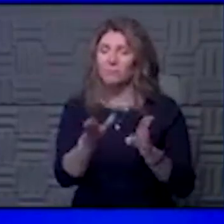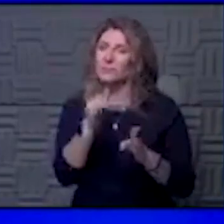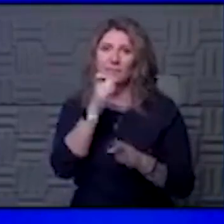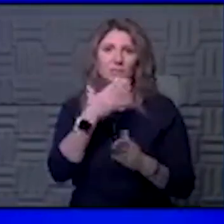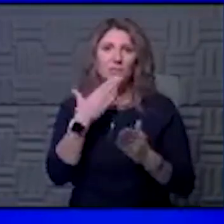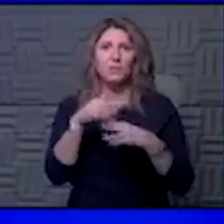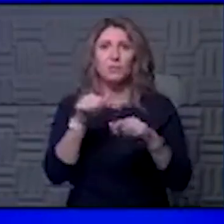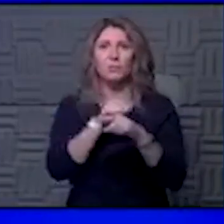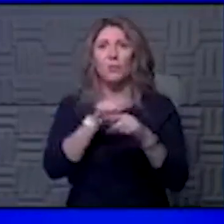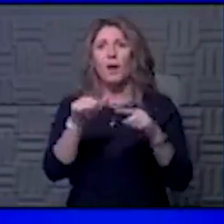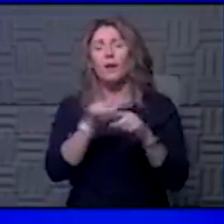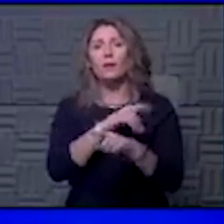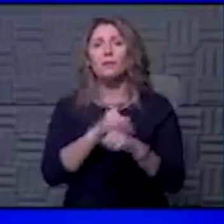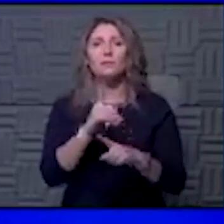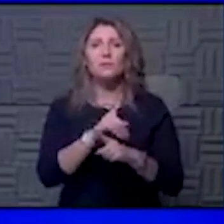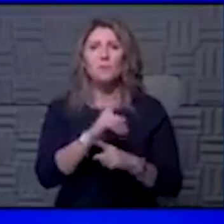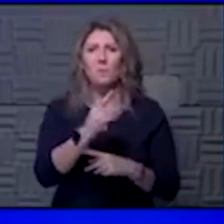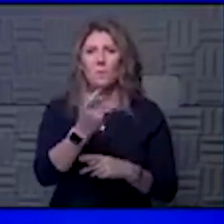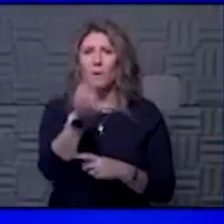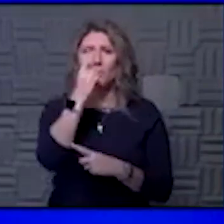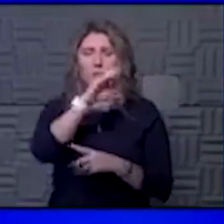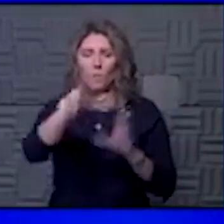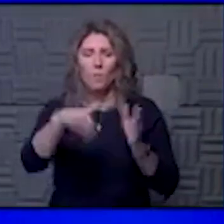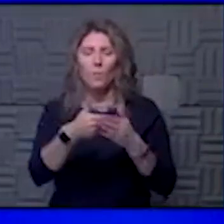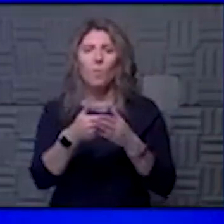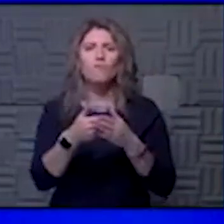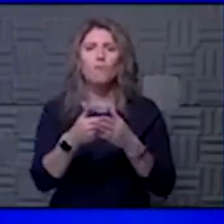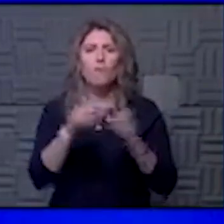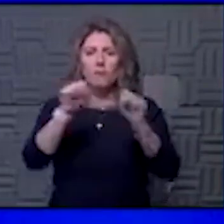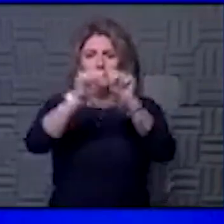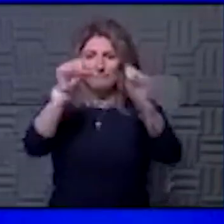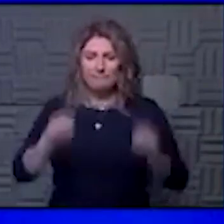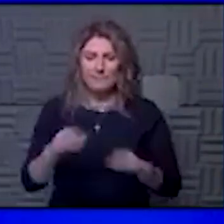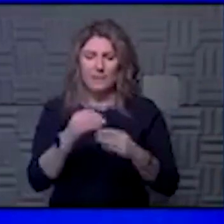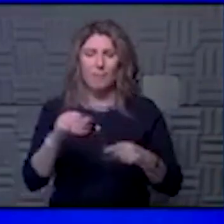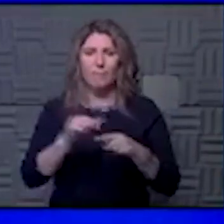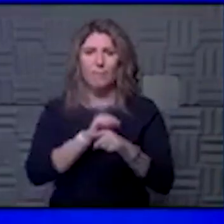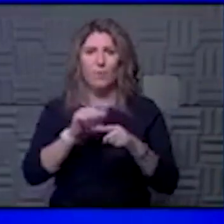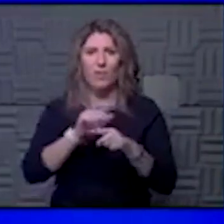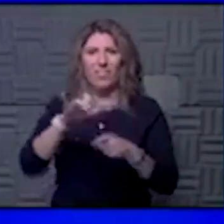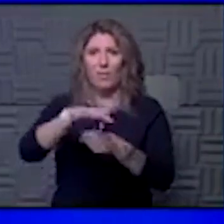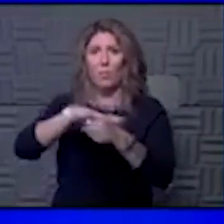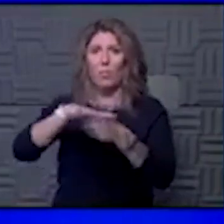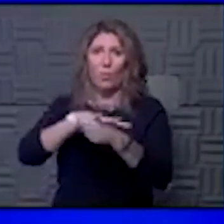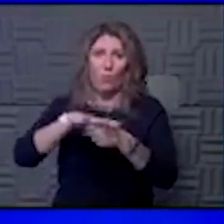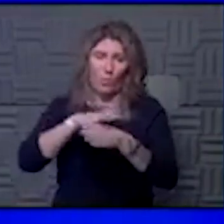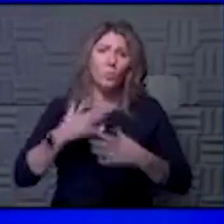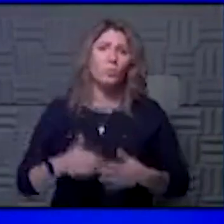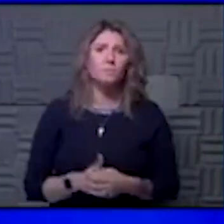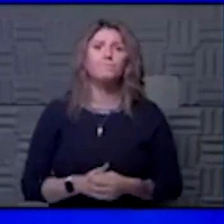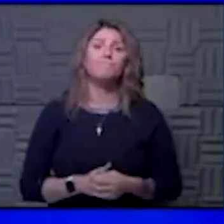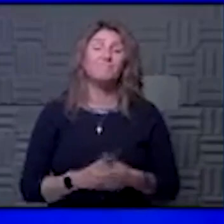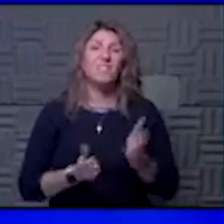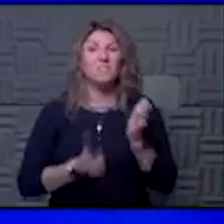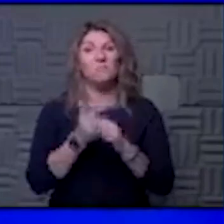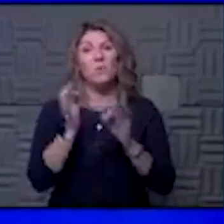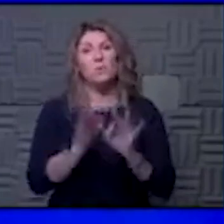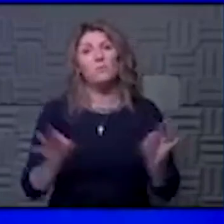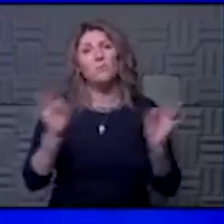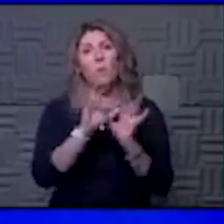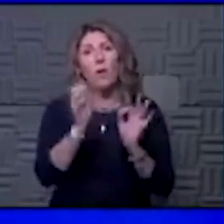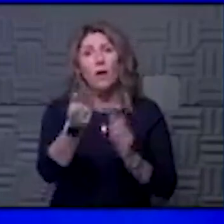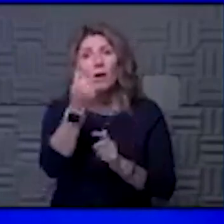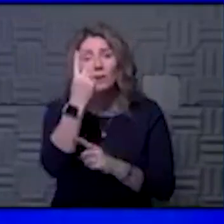So understanding the overall systems, but also the practice of what's going on in that local area is going to be the most important thing to